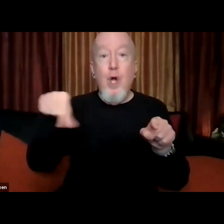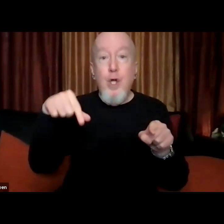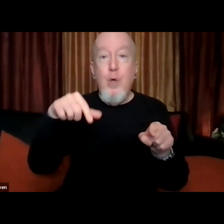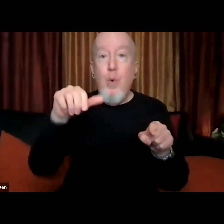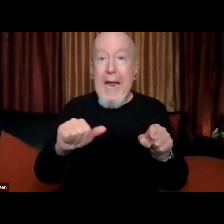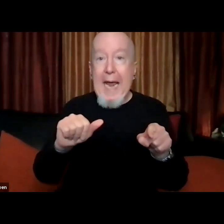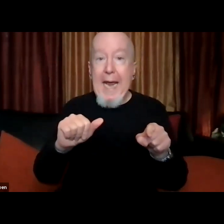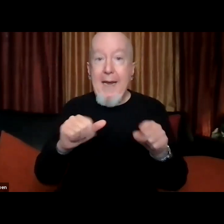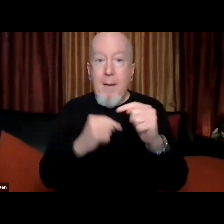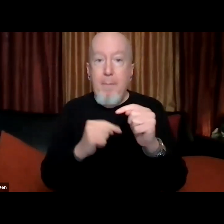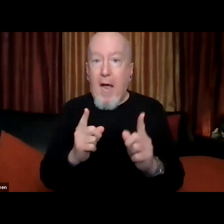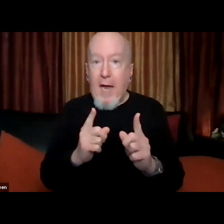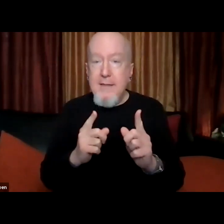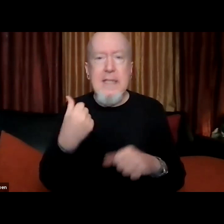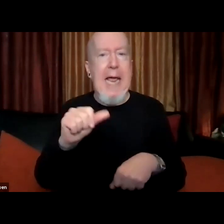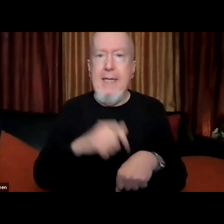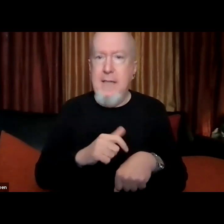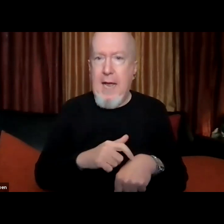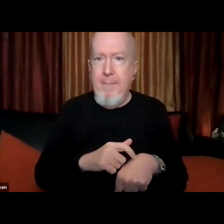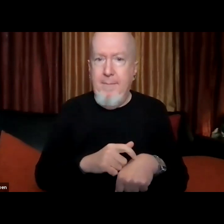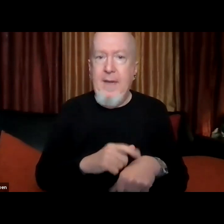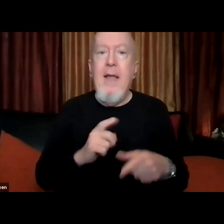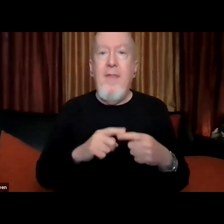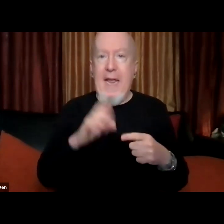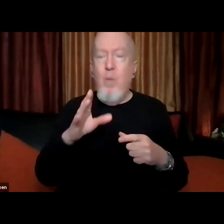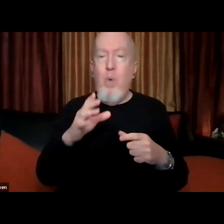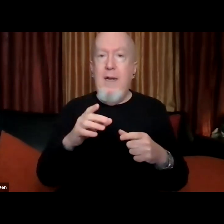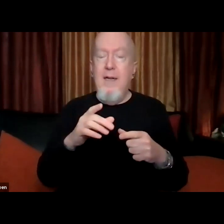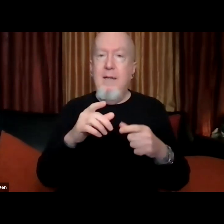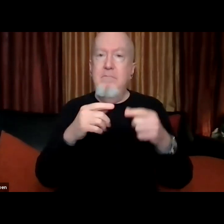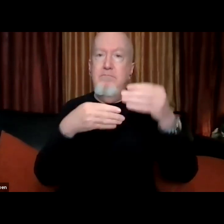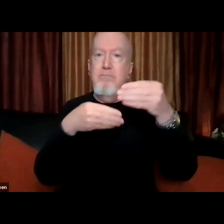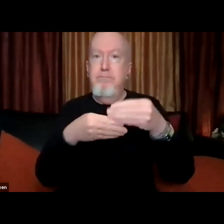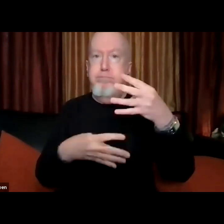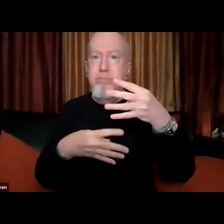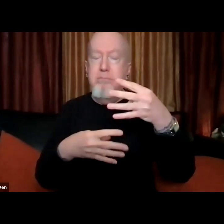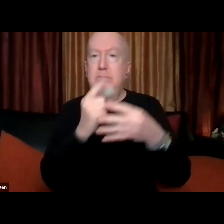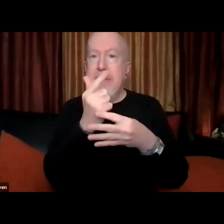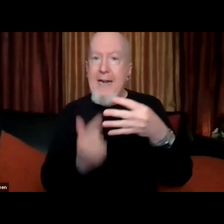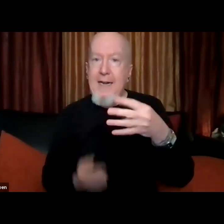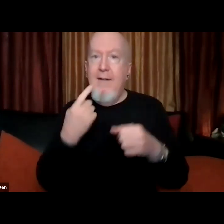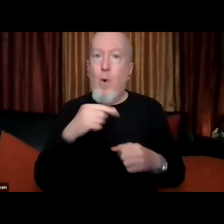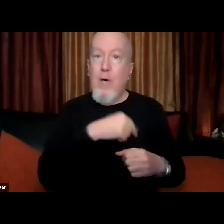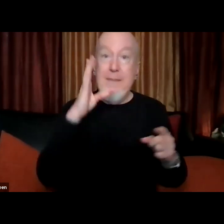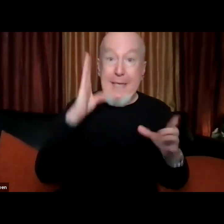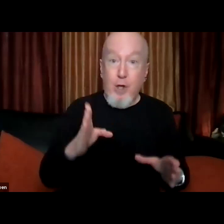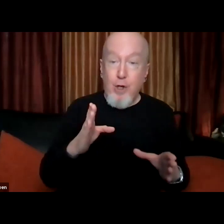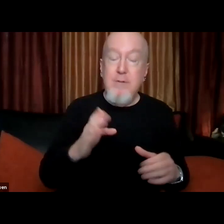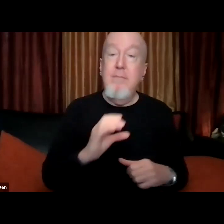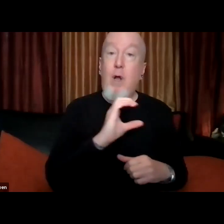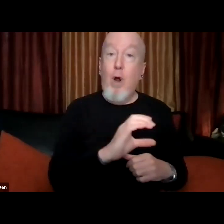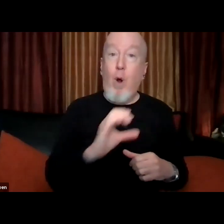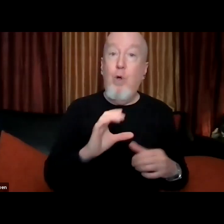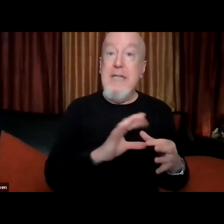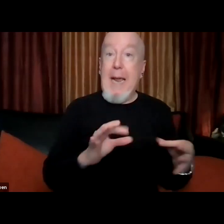at any time and they will be queued up for our speakers closed captioning